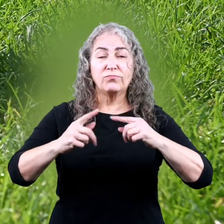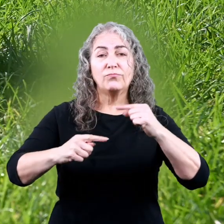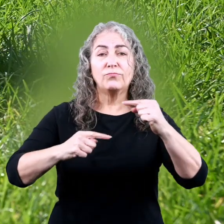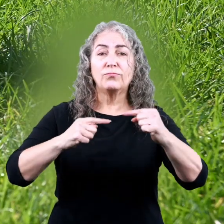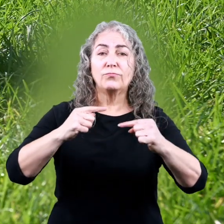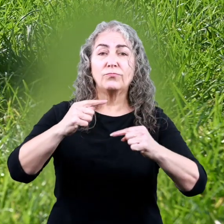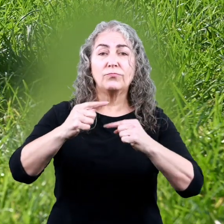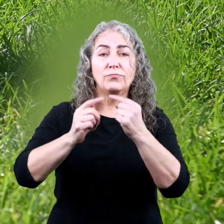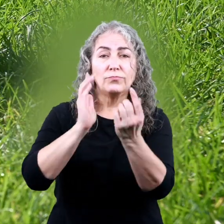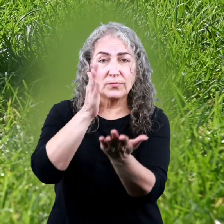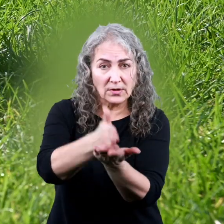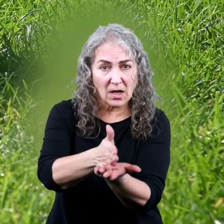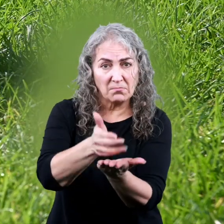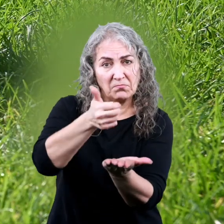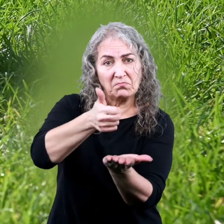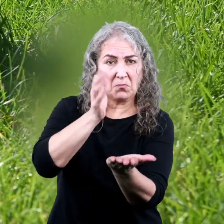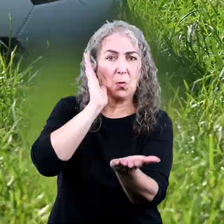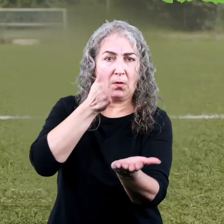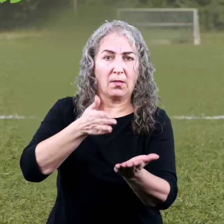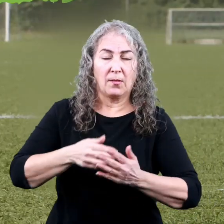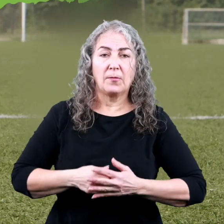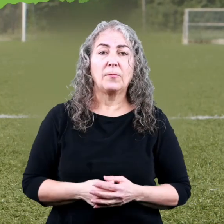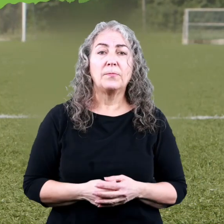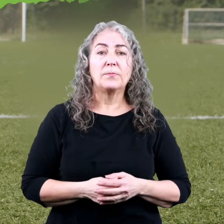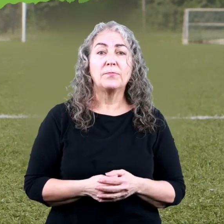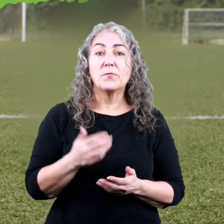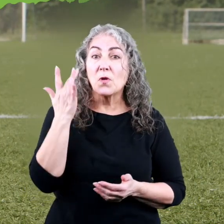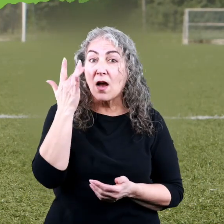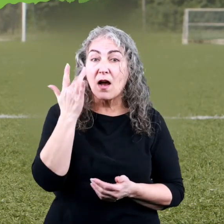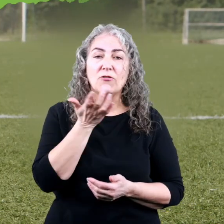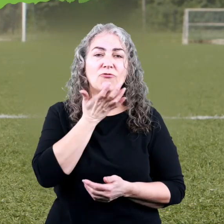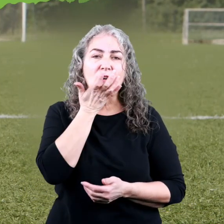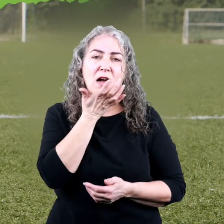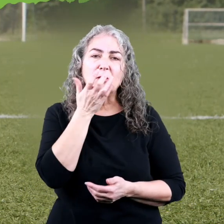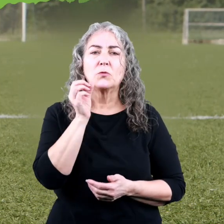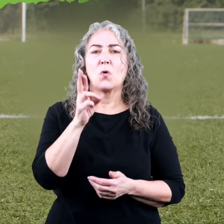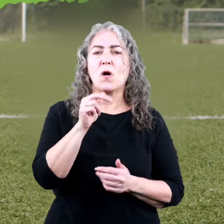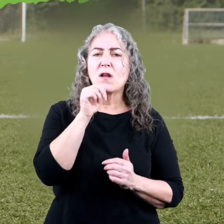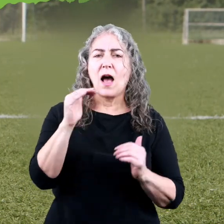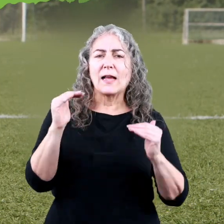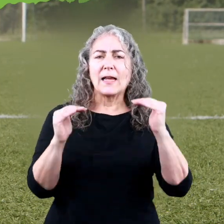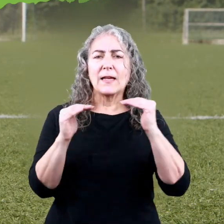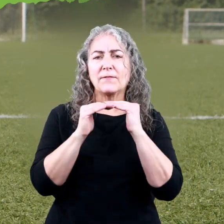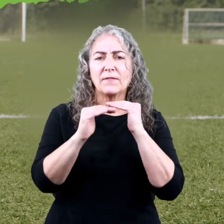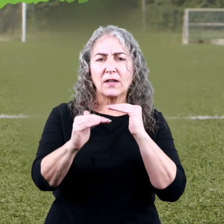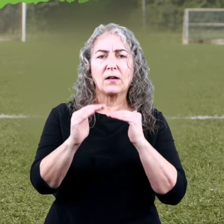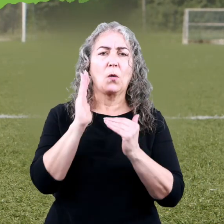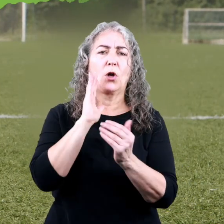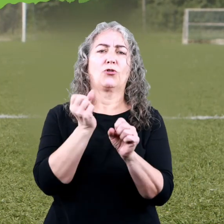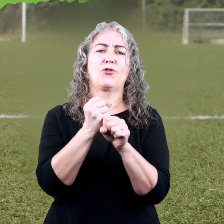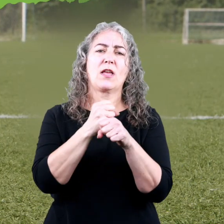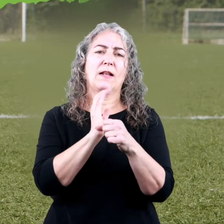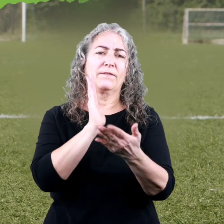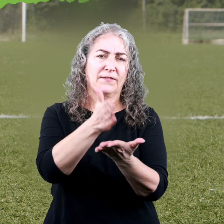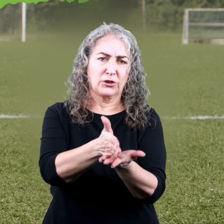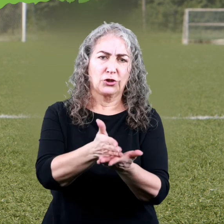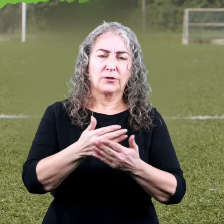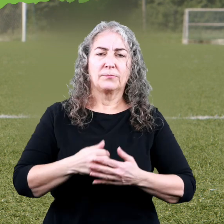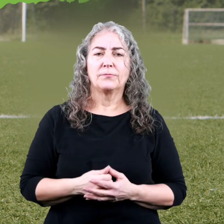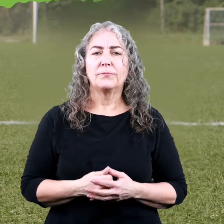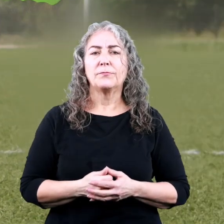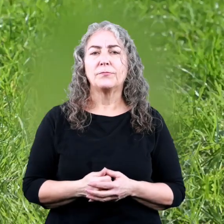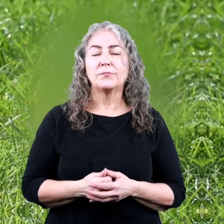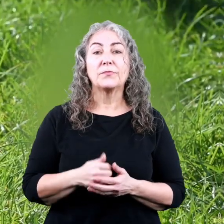will stop eventually. This is because the grass or the uneven ground under the ball creates friction.